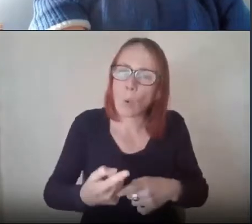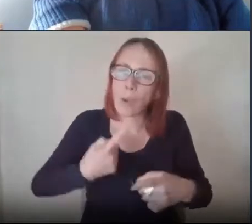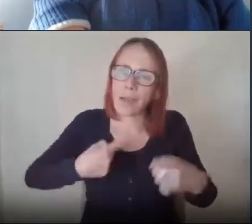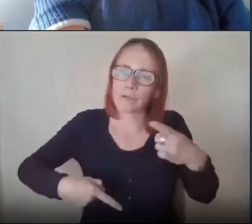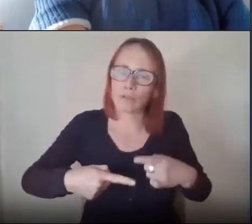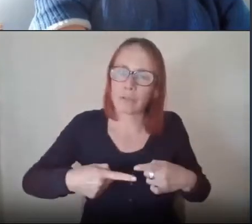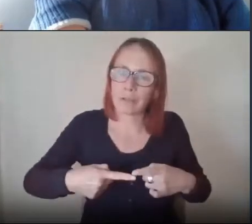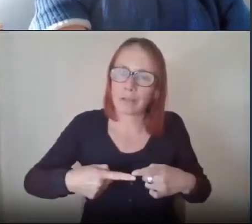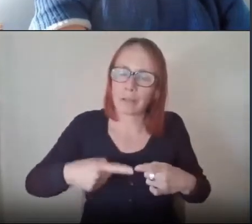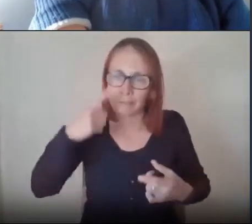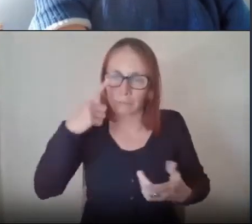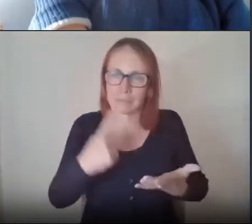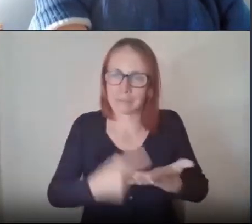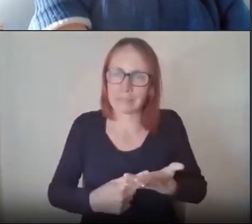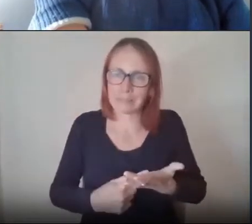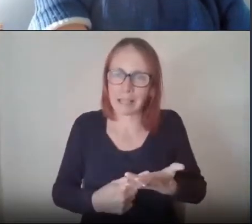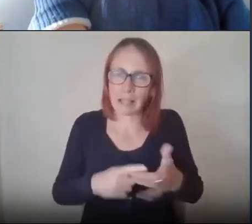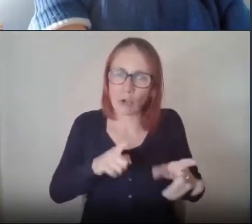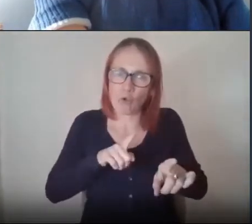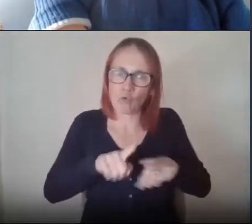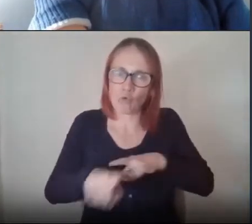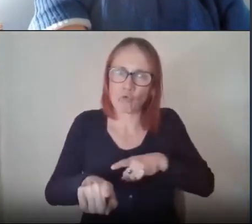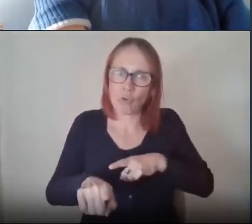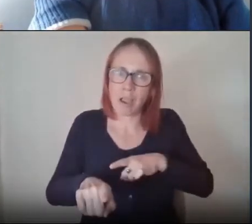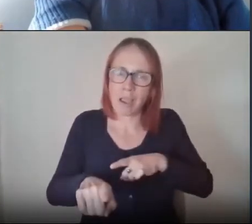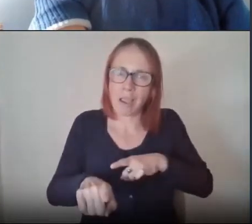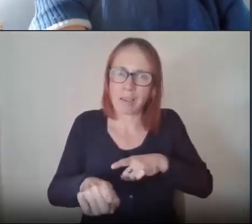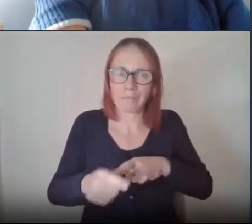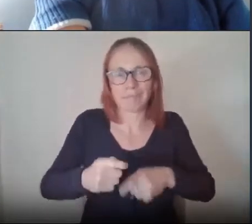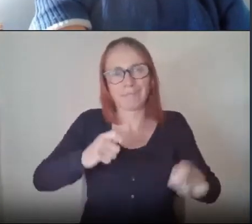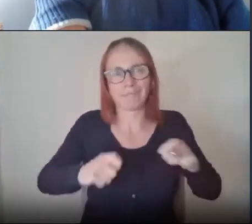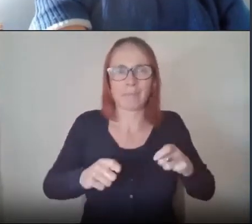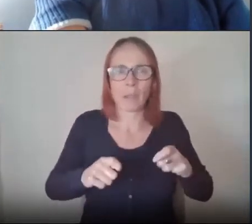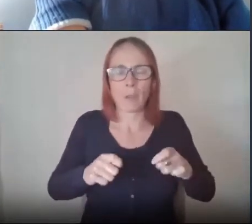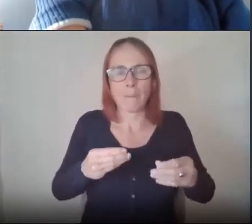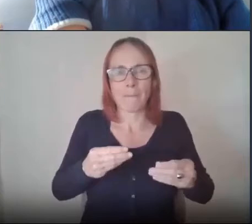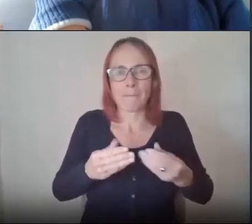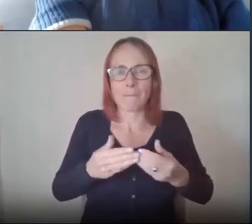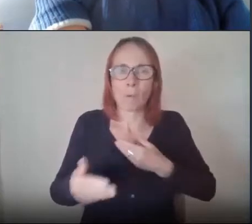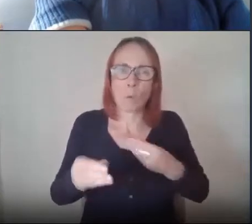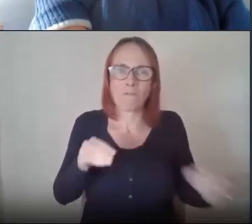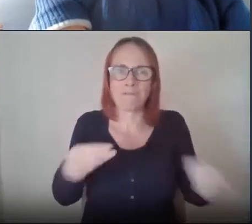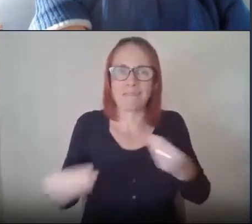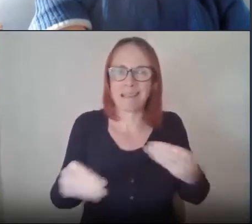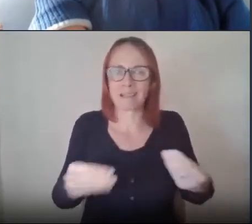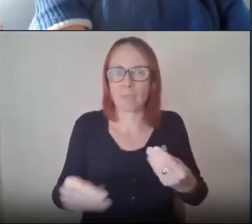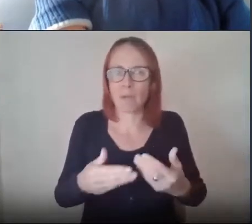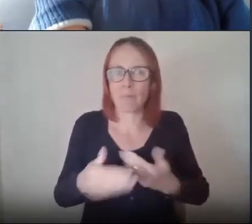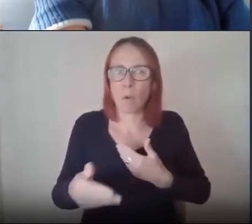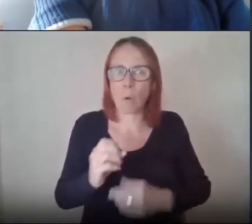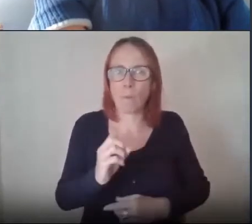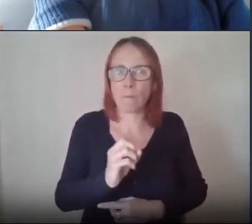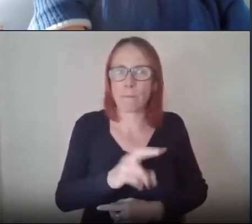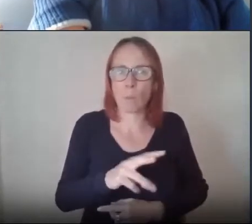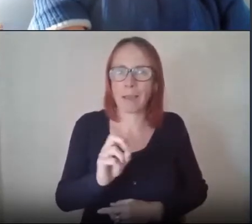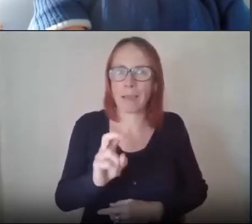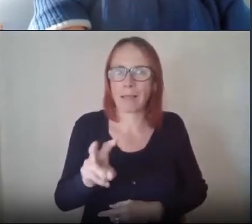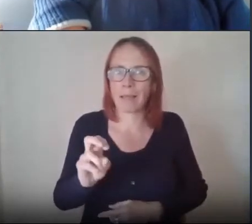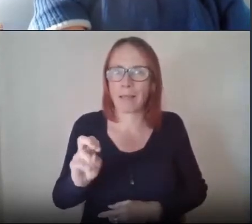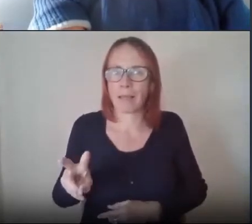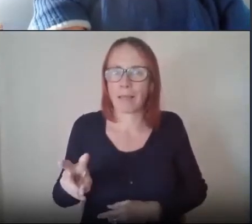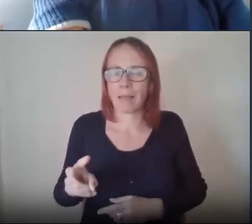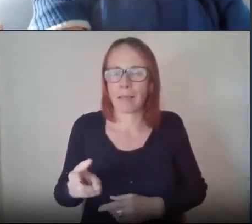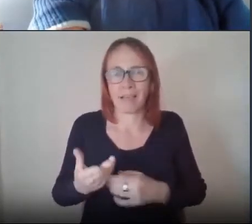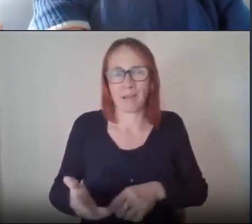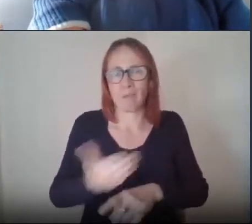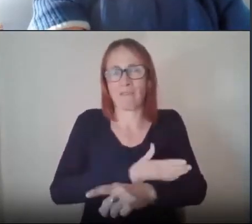a more mobile workforce in the sense that historically all the staff had a desktop they had a desktop